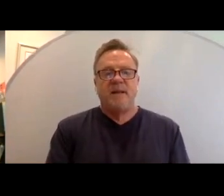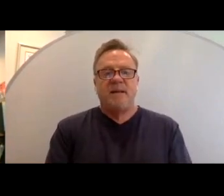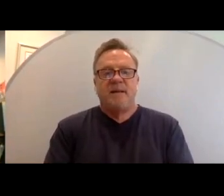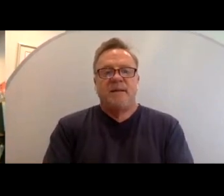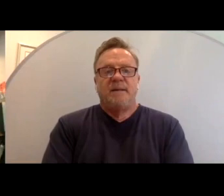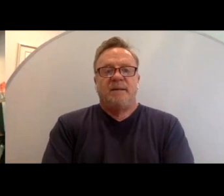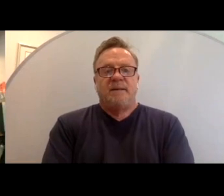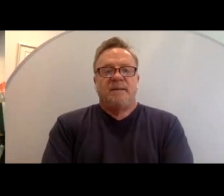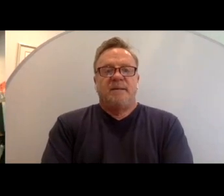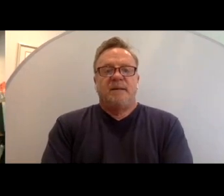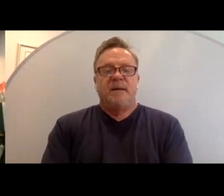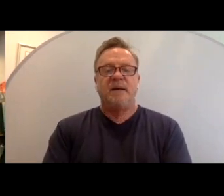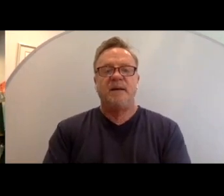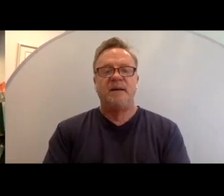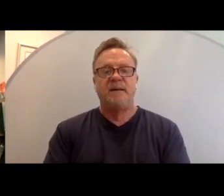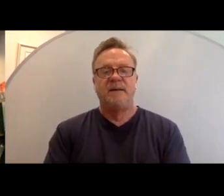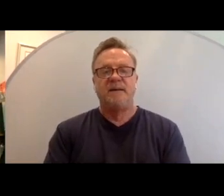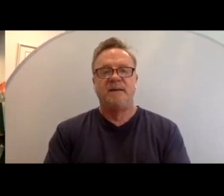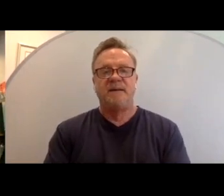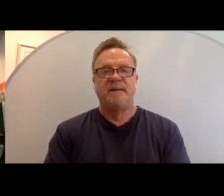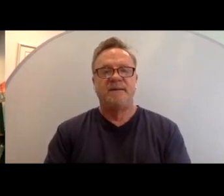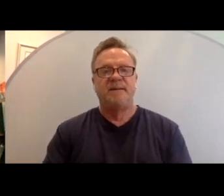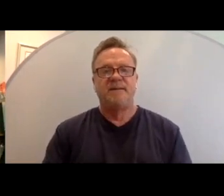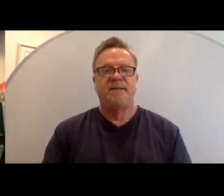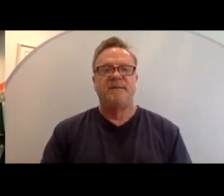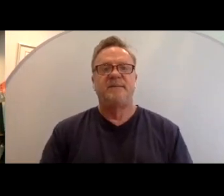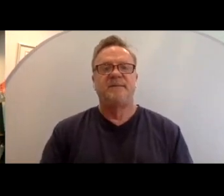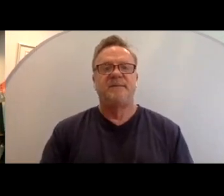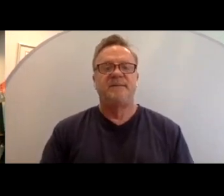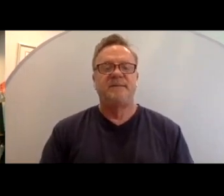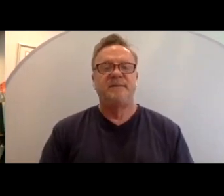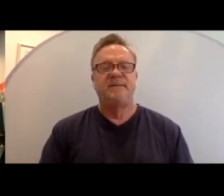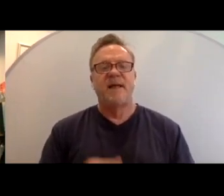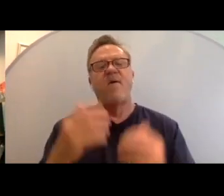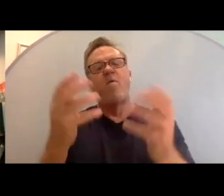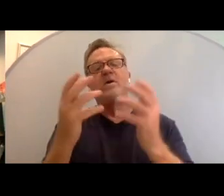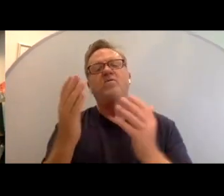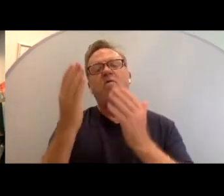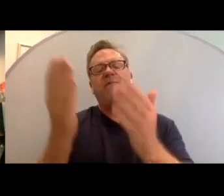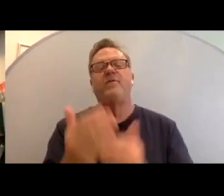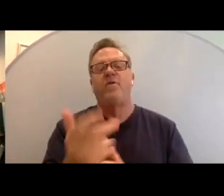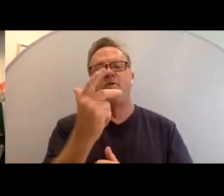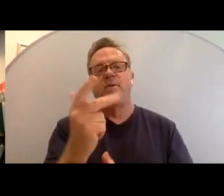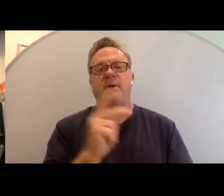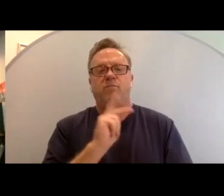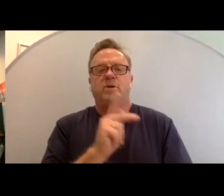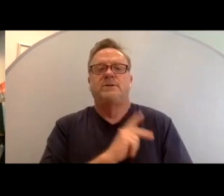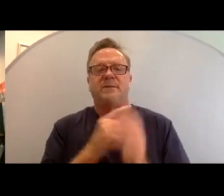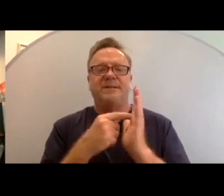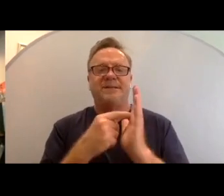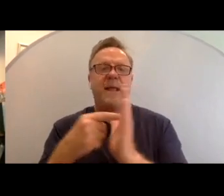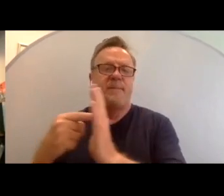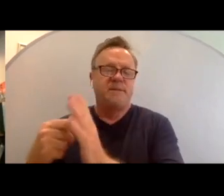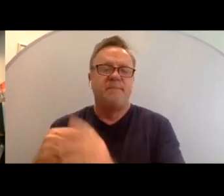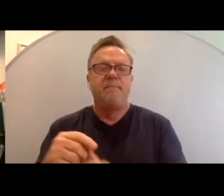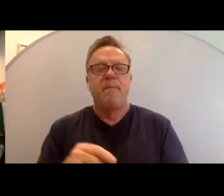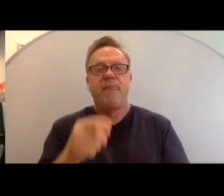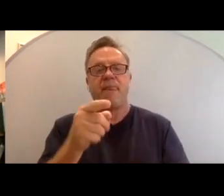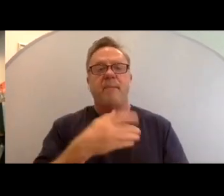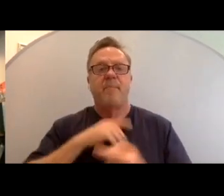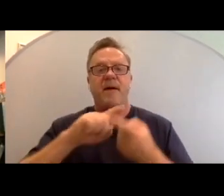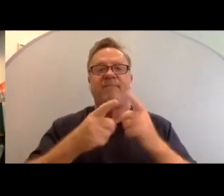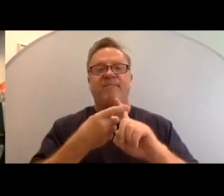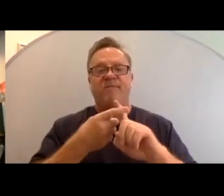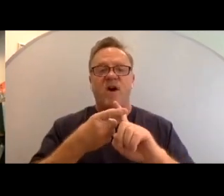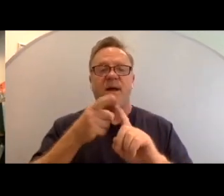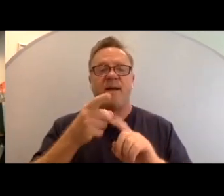So, I want to offer three sort of personal examples. This is my friend and